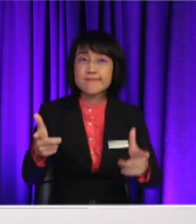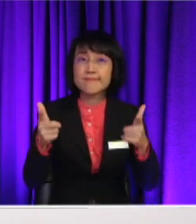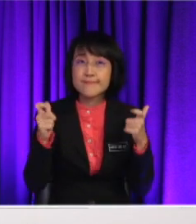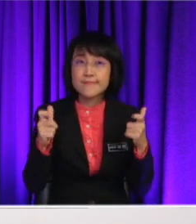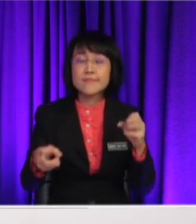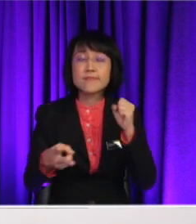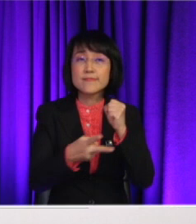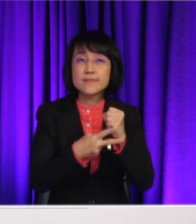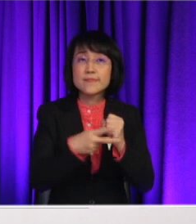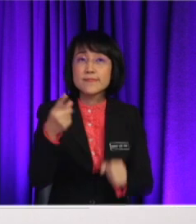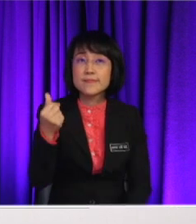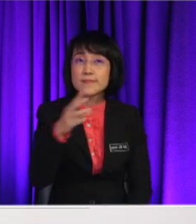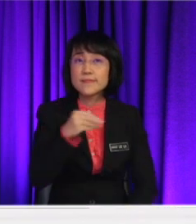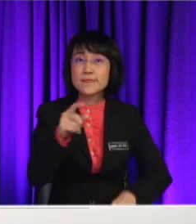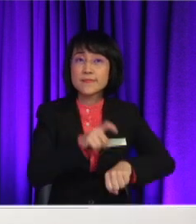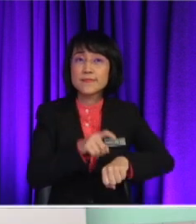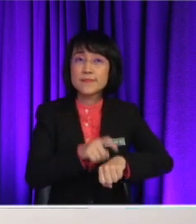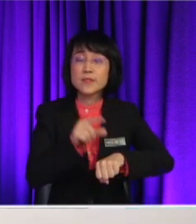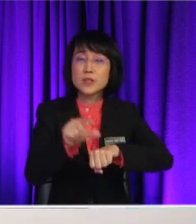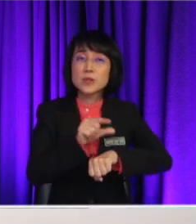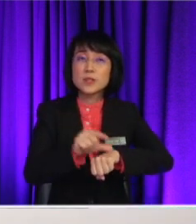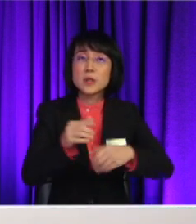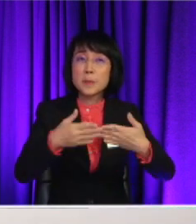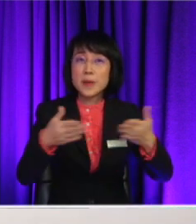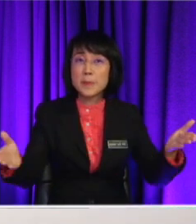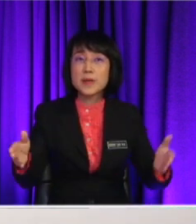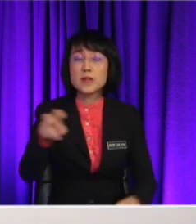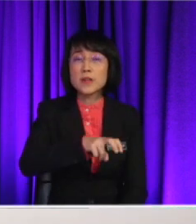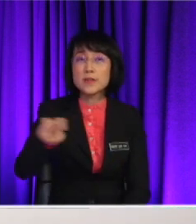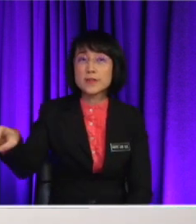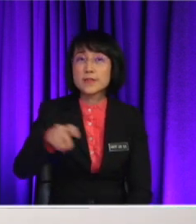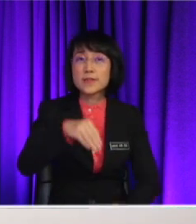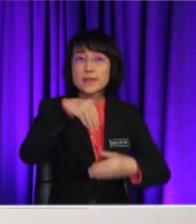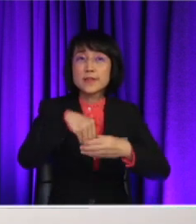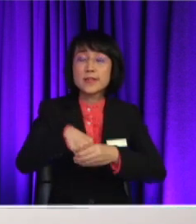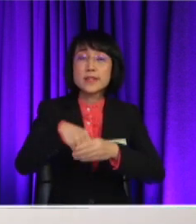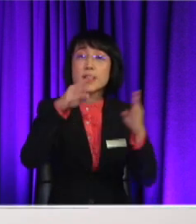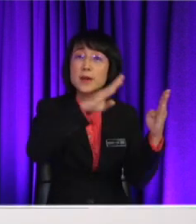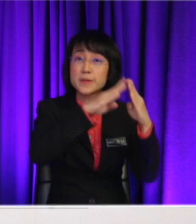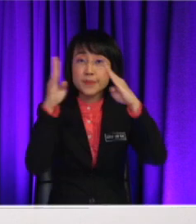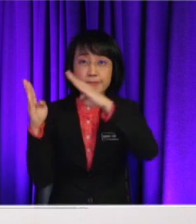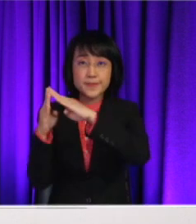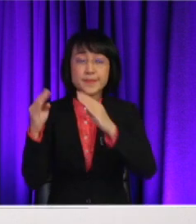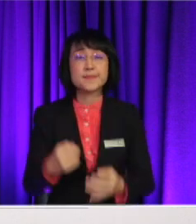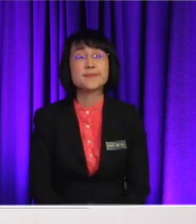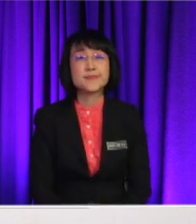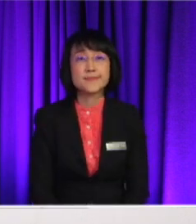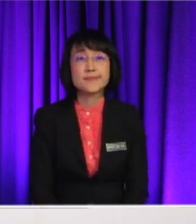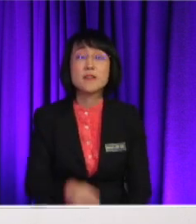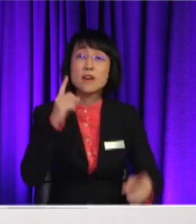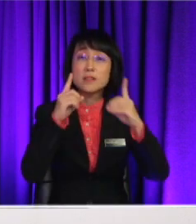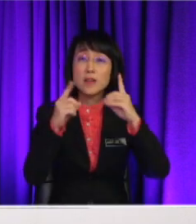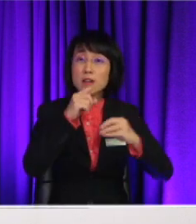money and time by using public transportation in this urban area Alright, okay She talks about the transportation